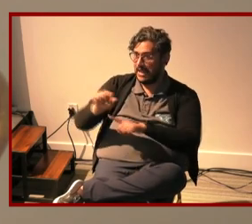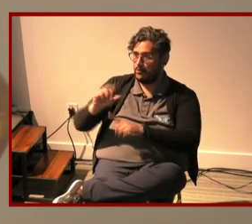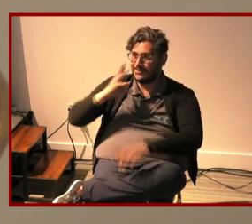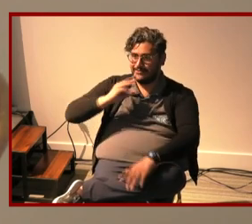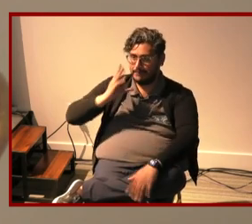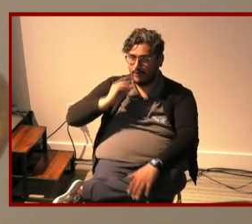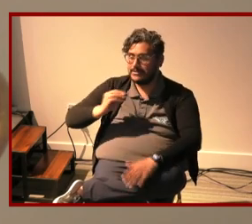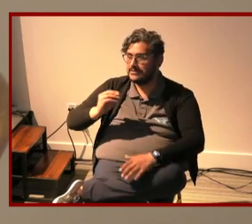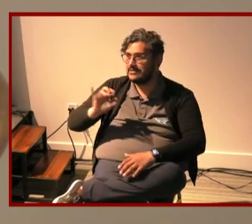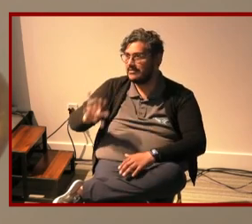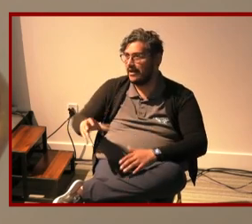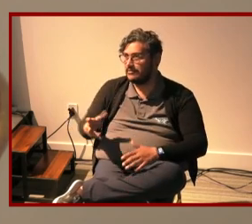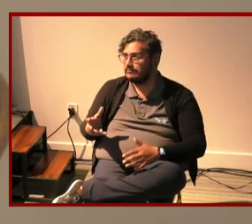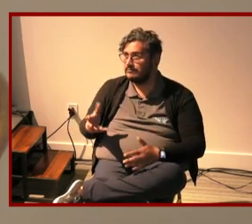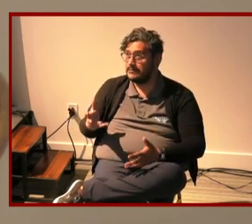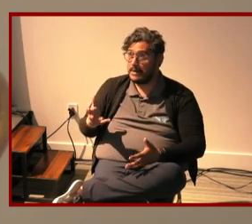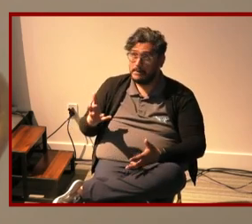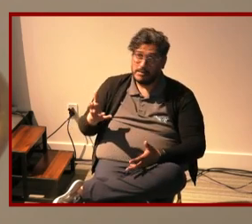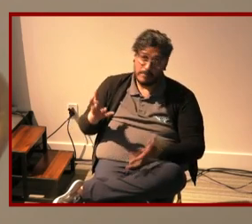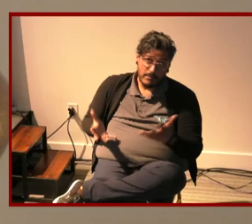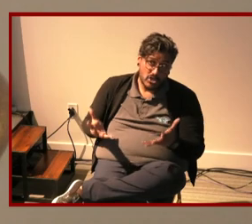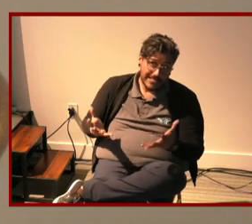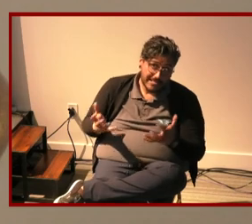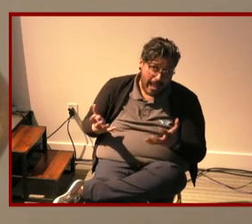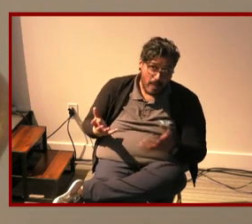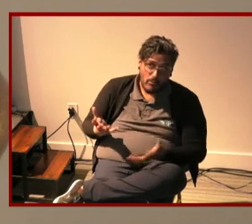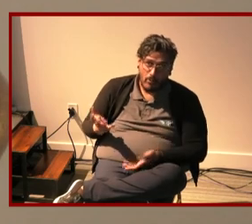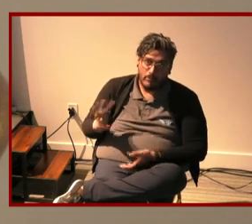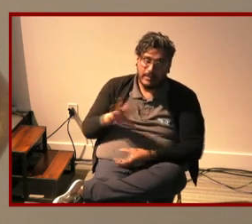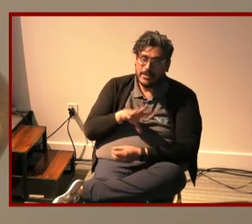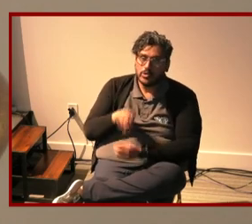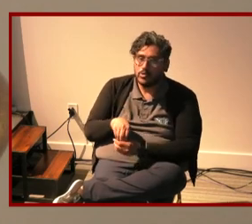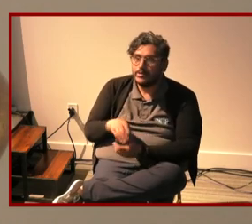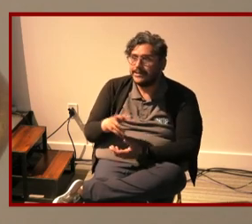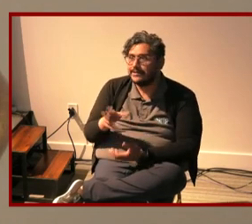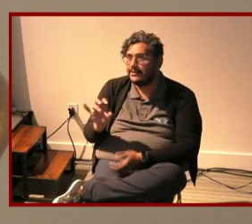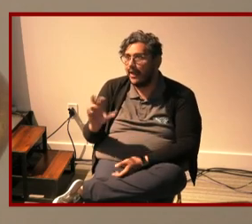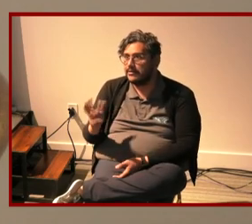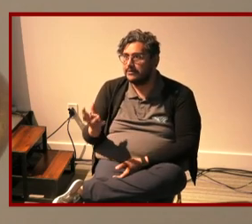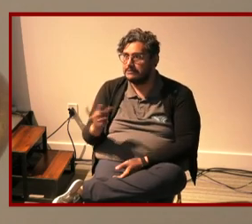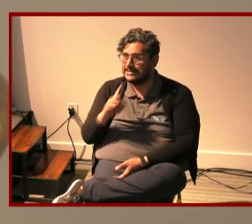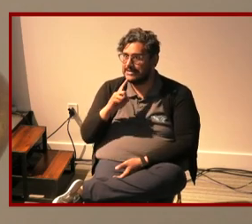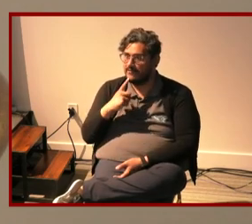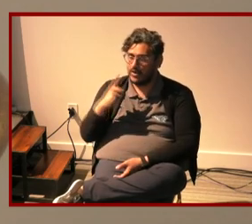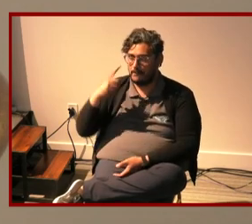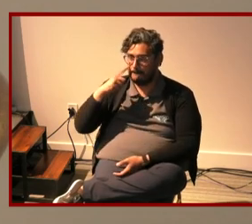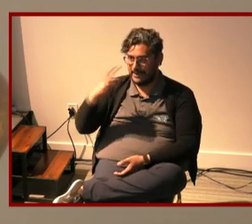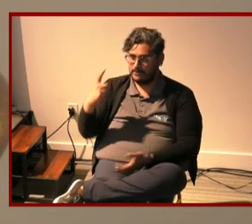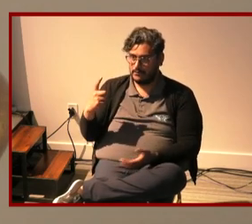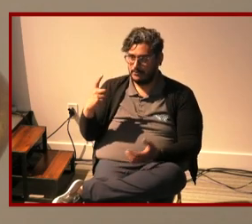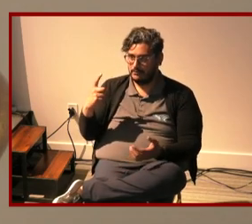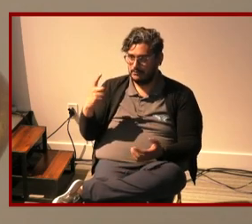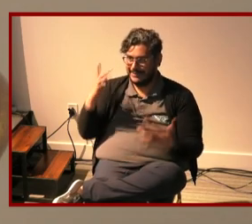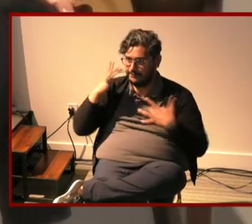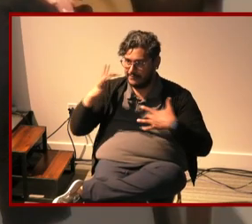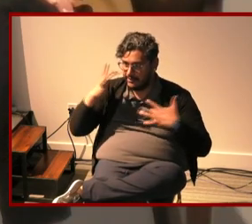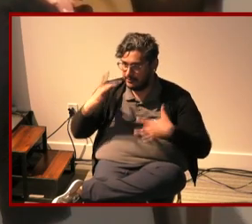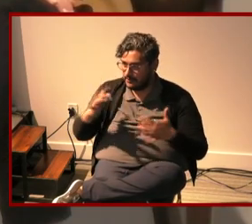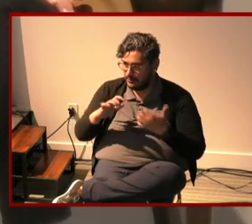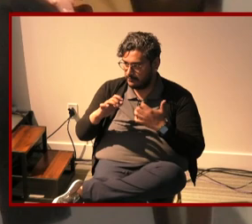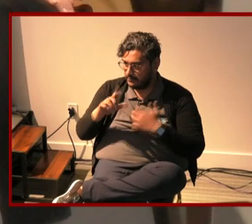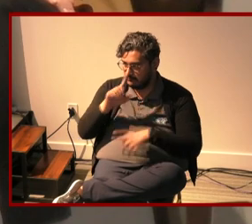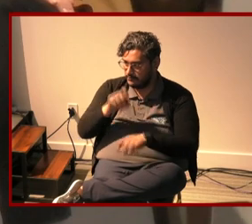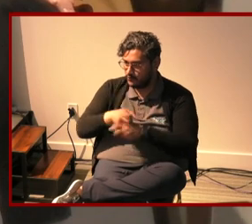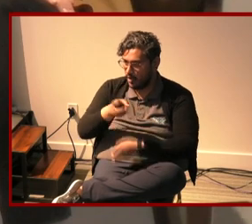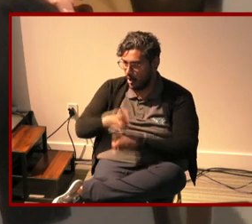might be undesirable including um instances of of severe mental illness um and how difficult that